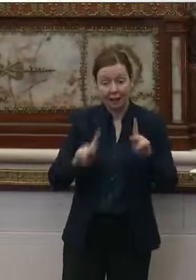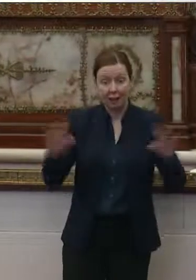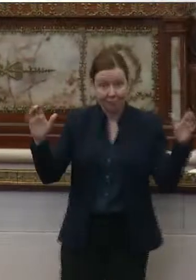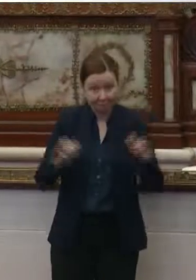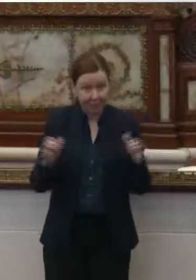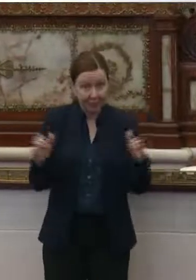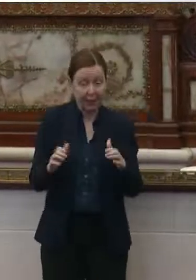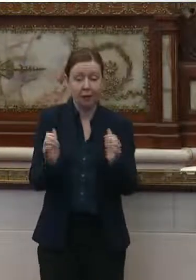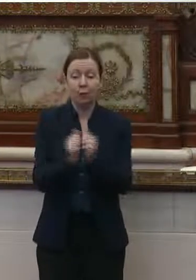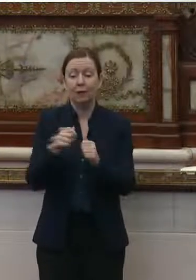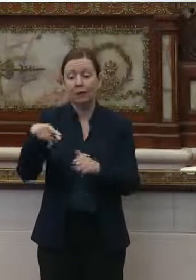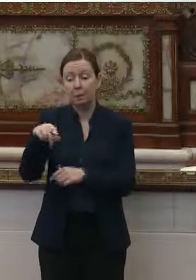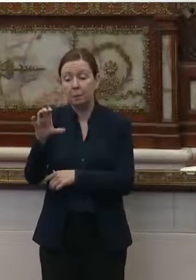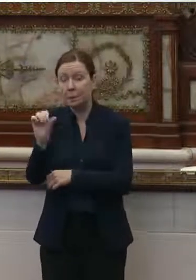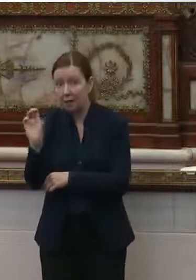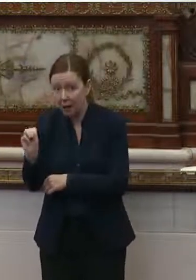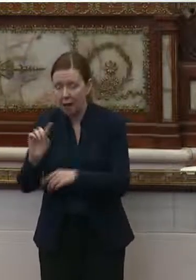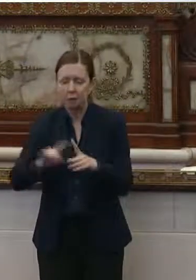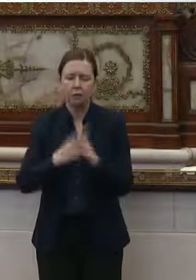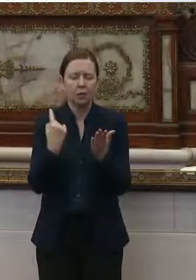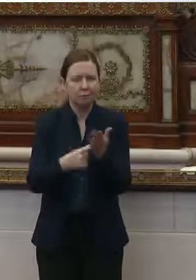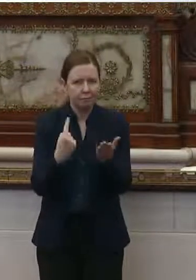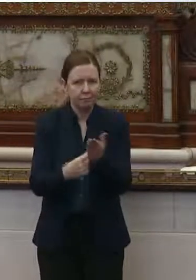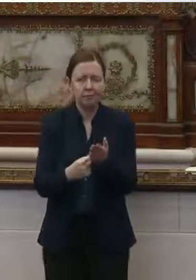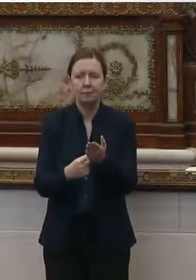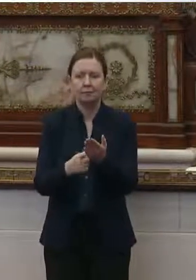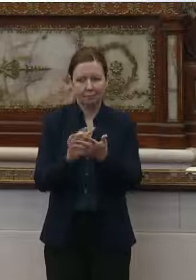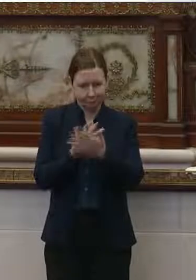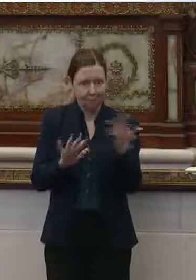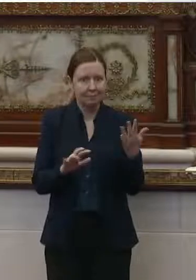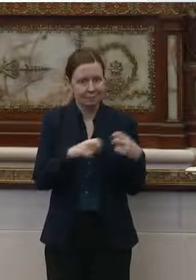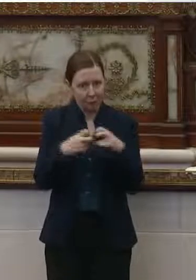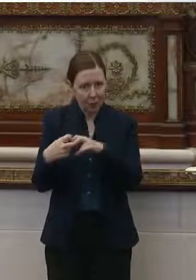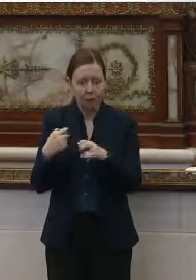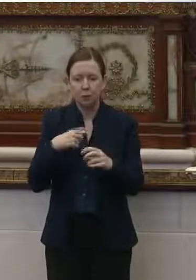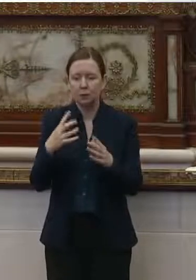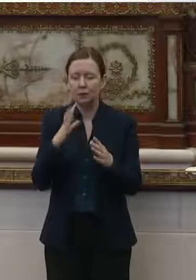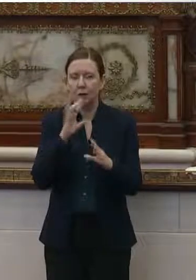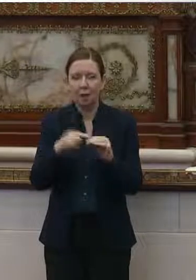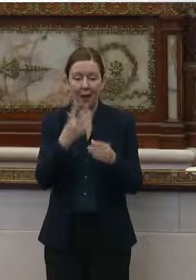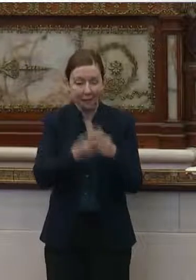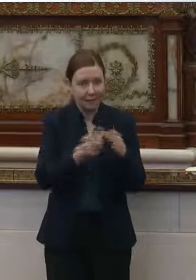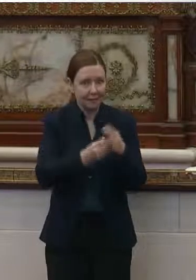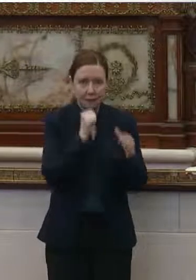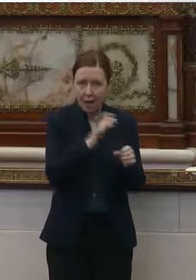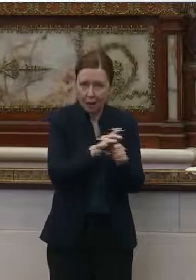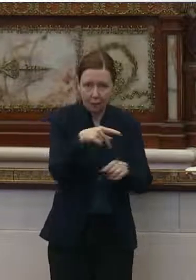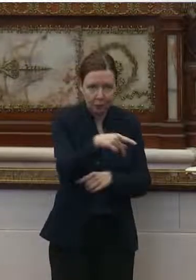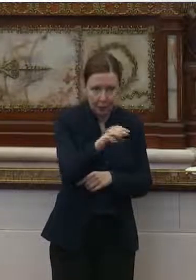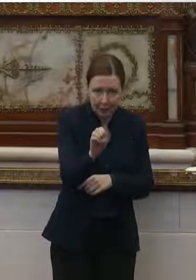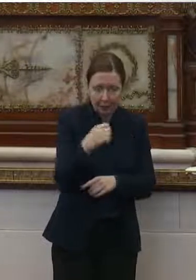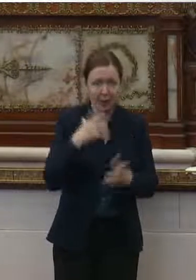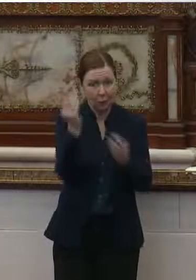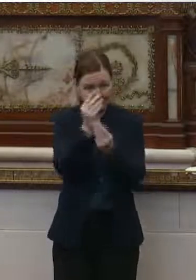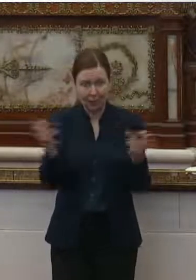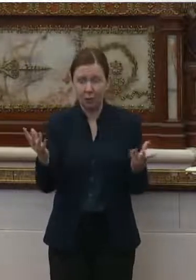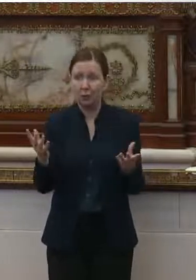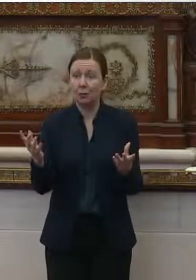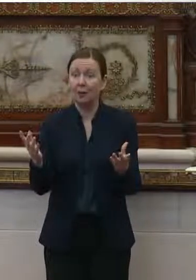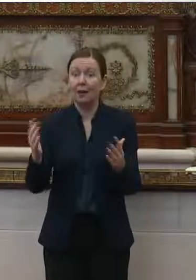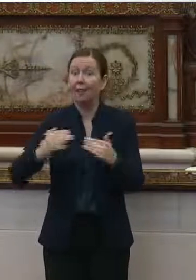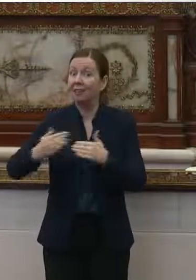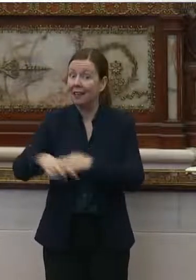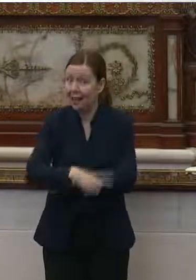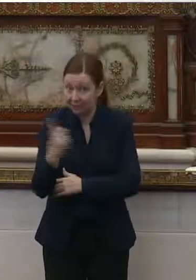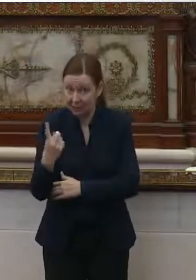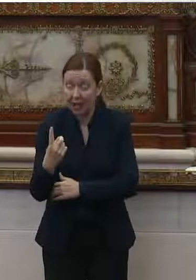along with PCOM to start to talk about this, and we talked about the lack of PPEs. I want to tell you, the next